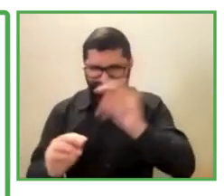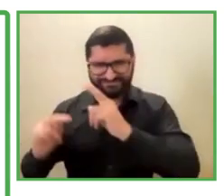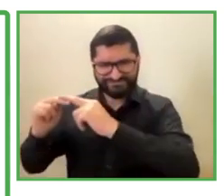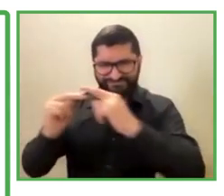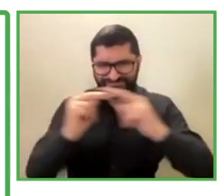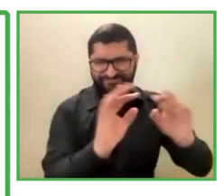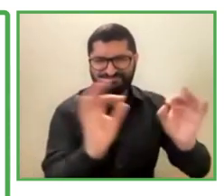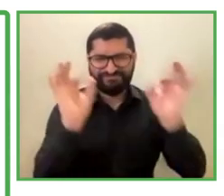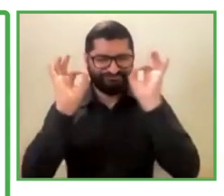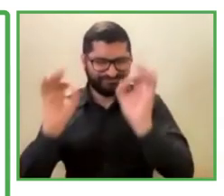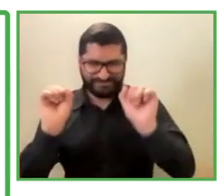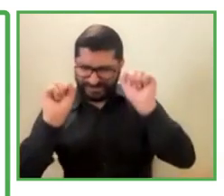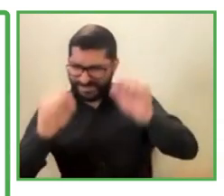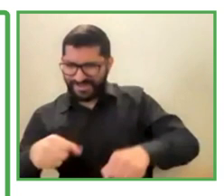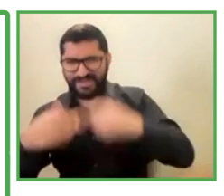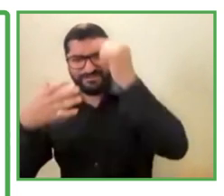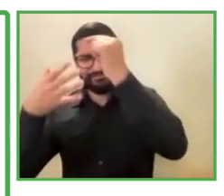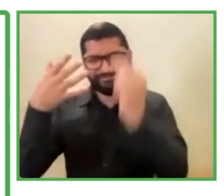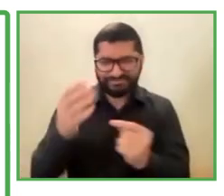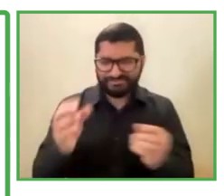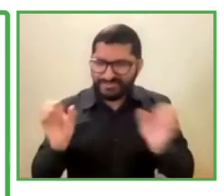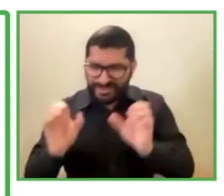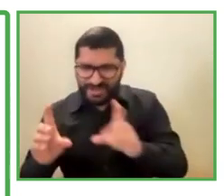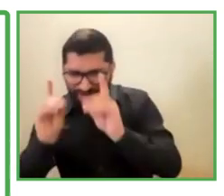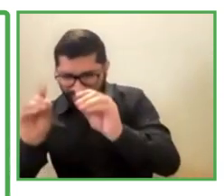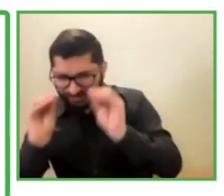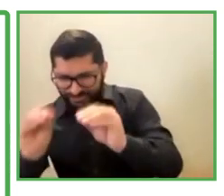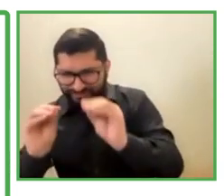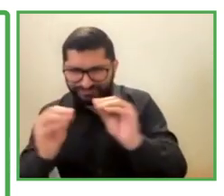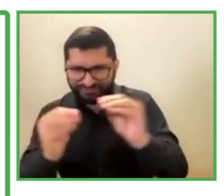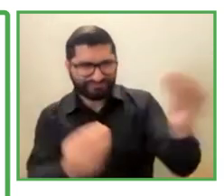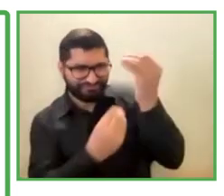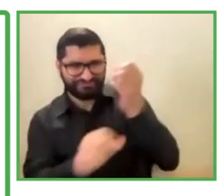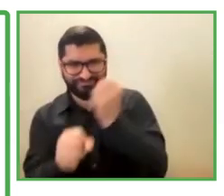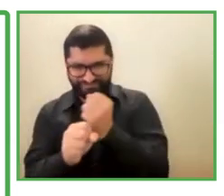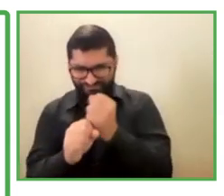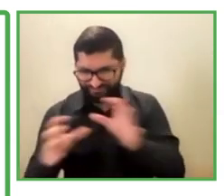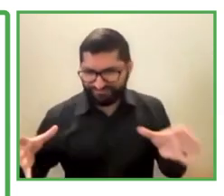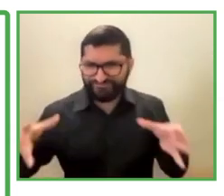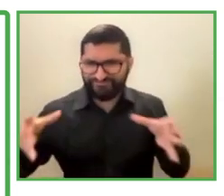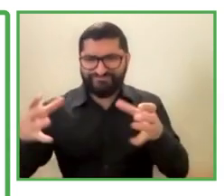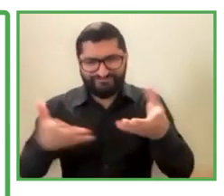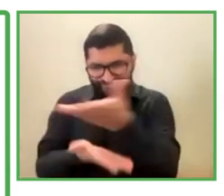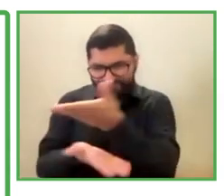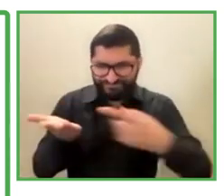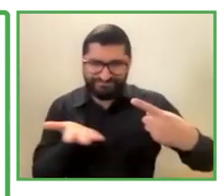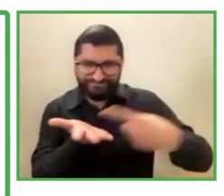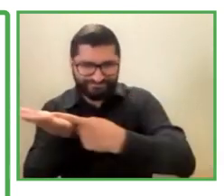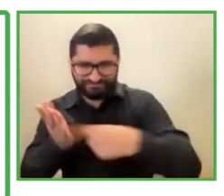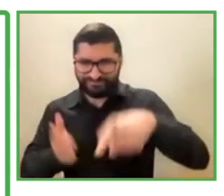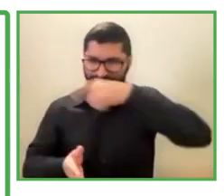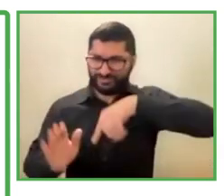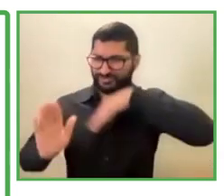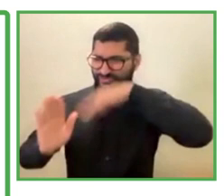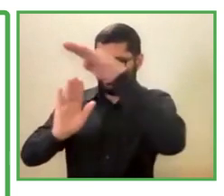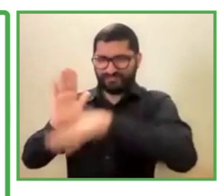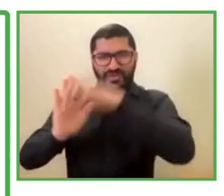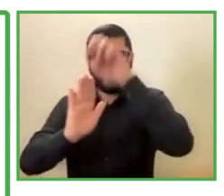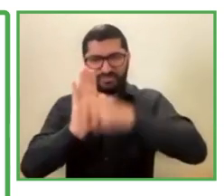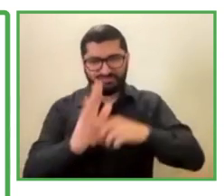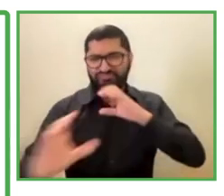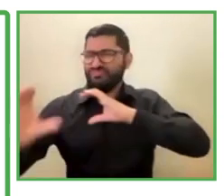with a lot of training for working teams, and we work in what we call our communication